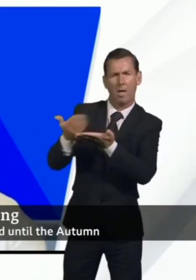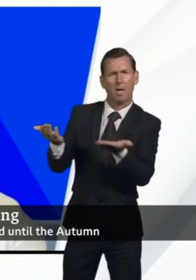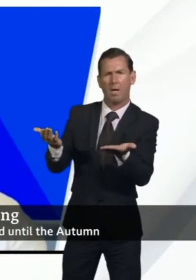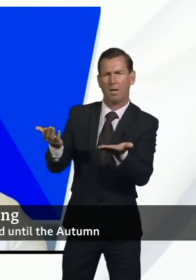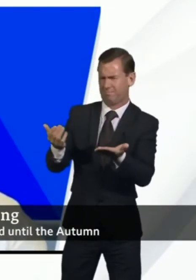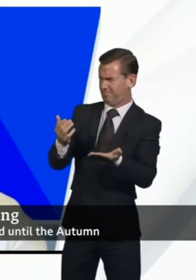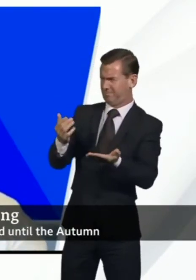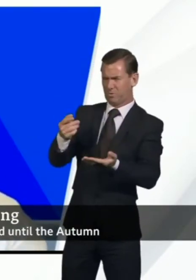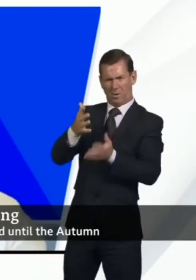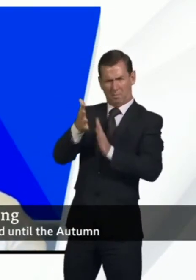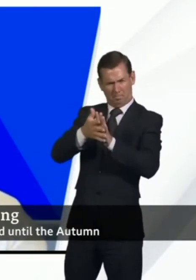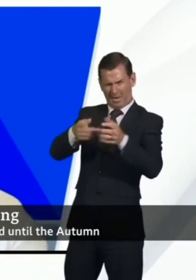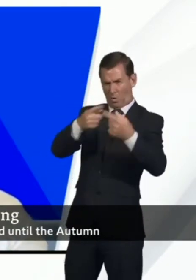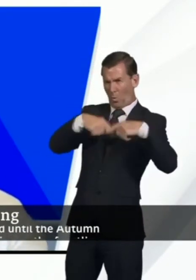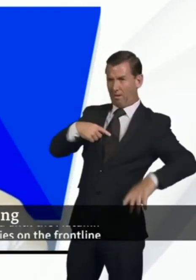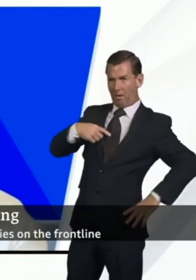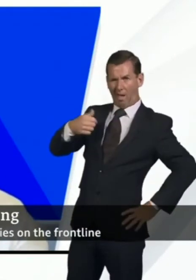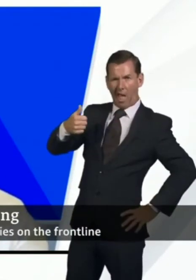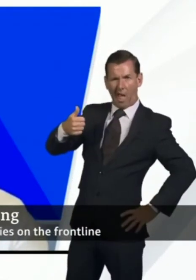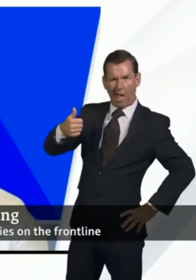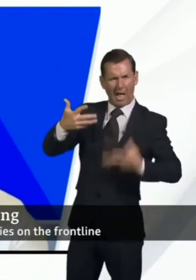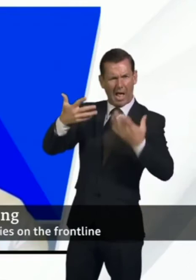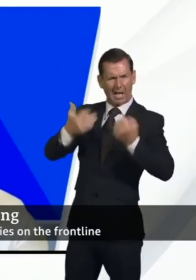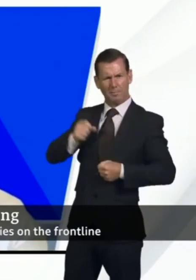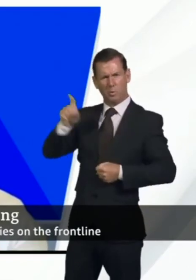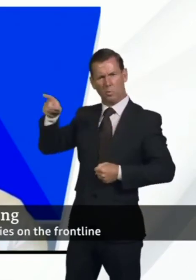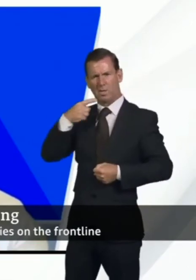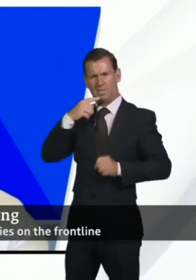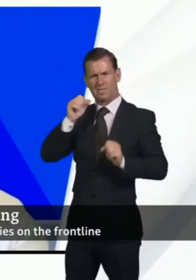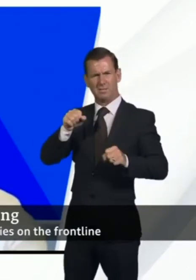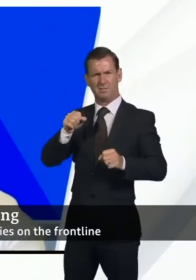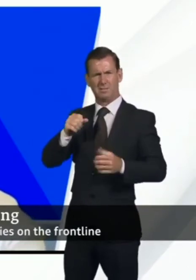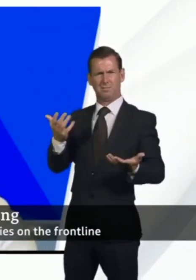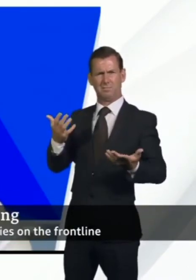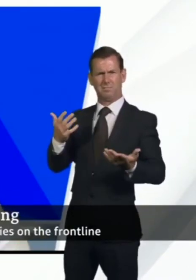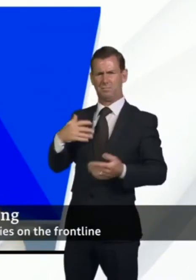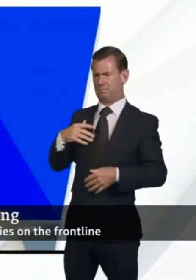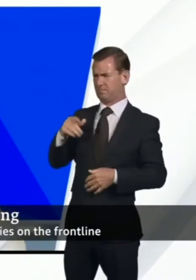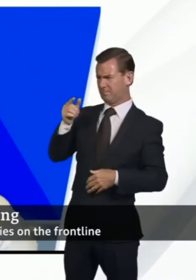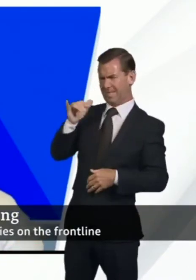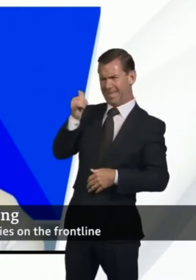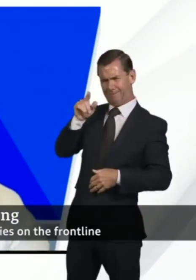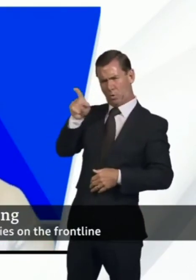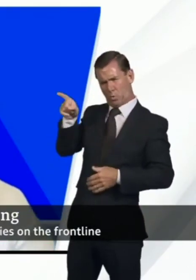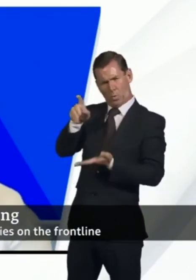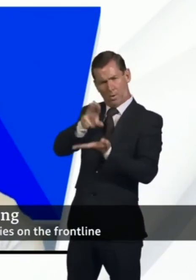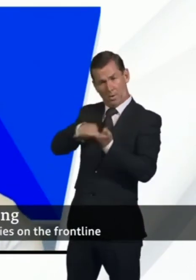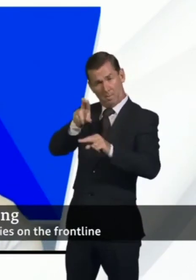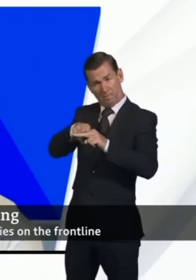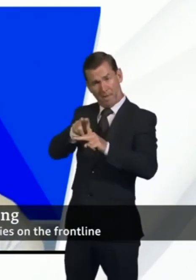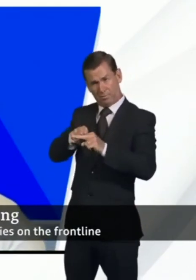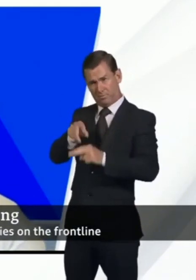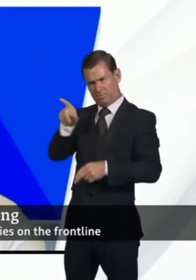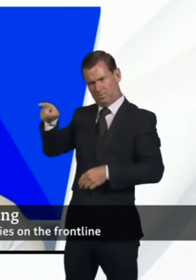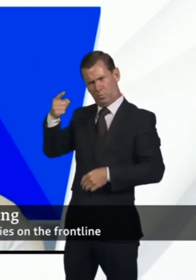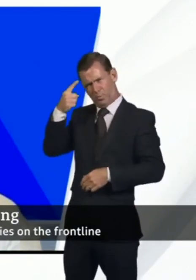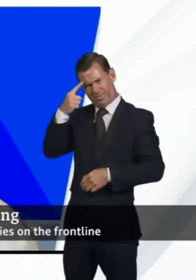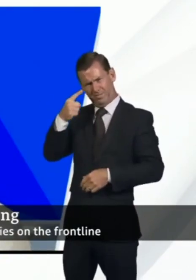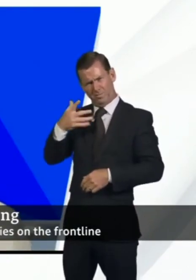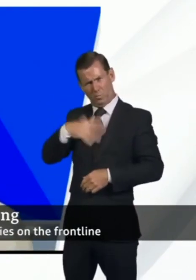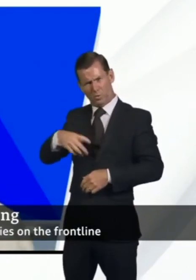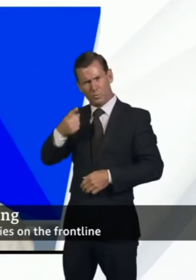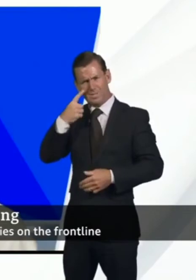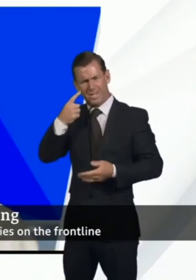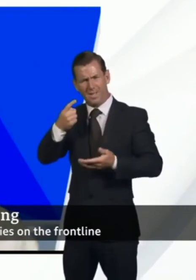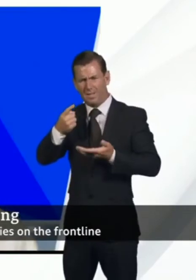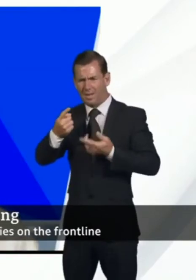simply take someone else's word for it. If you were a parent without the benefit of being a government minister, would you want to see that advice? And when